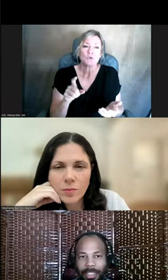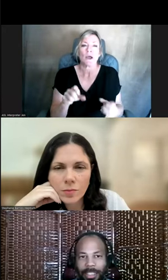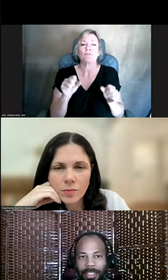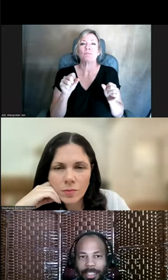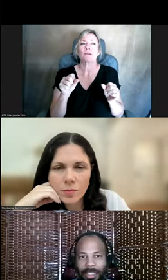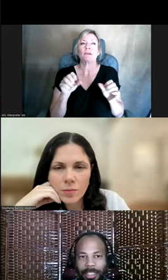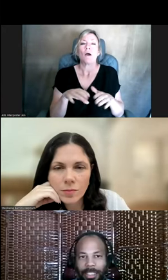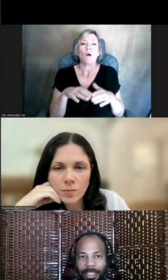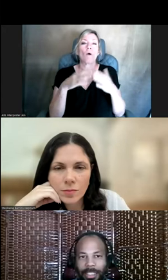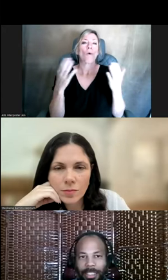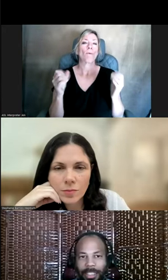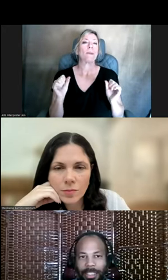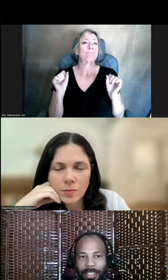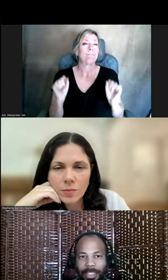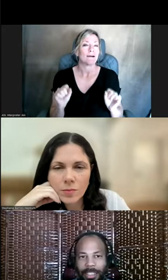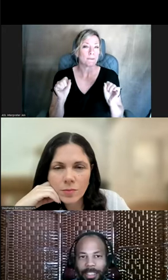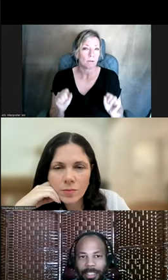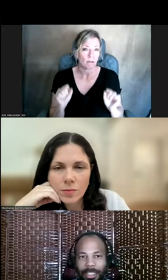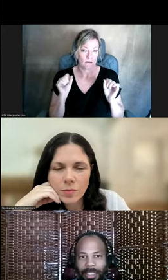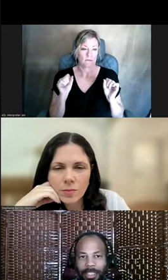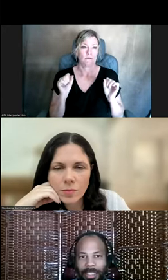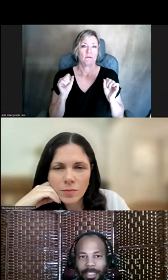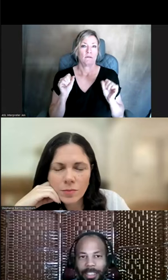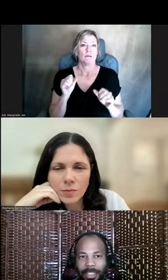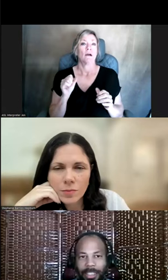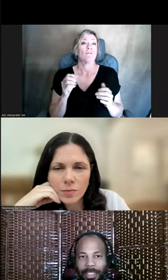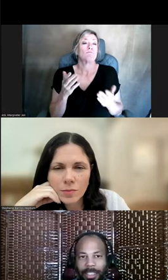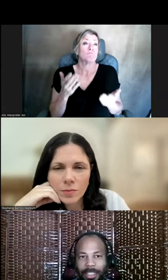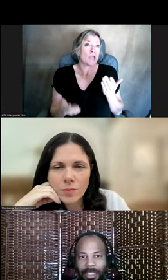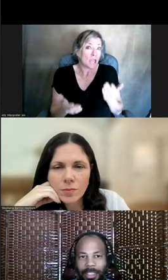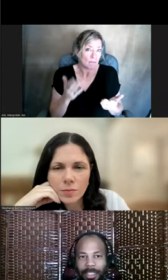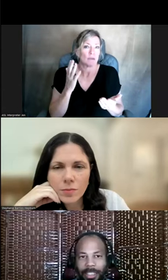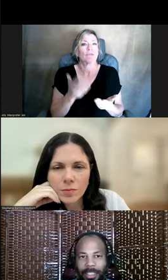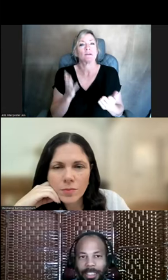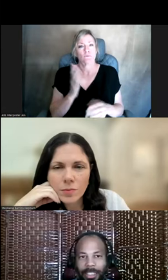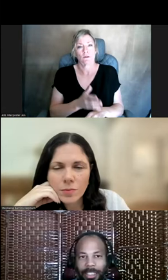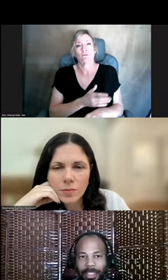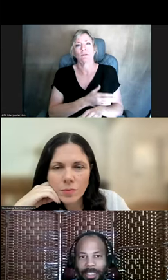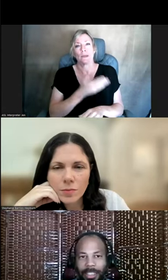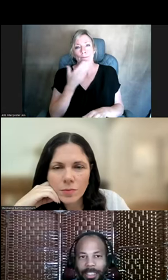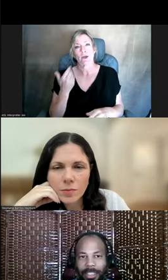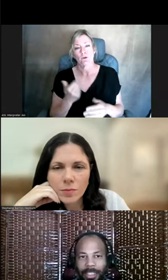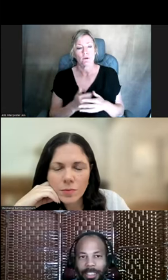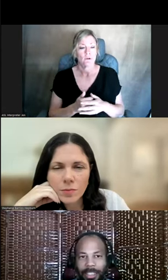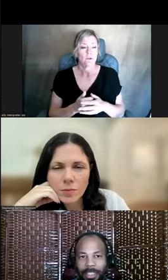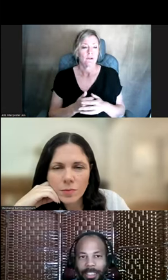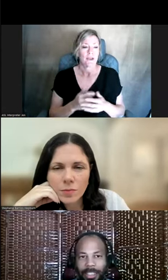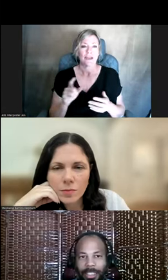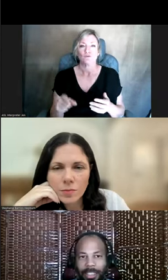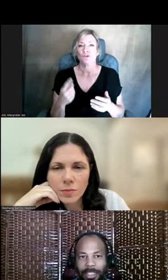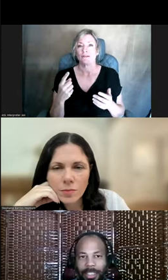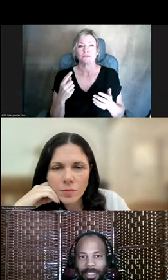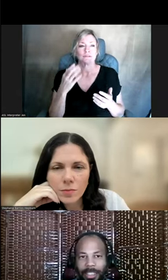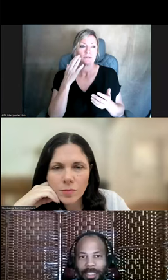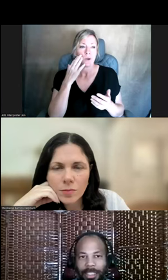of change, being open to the possibility that things could get better. And just knowing that just like